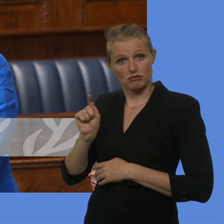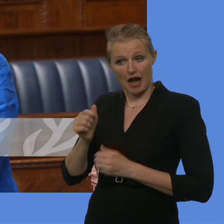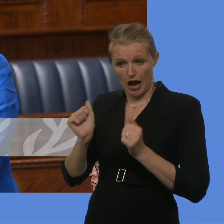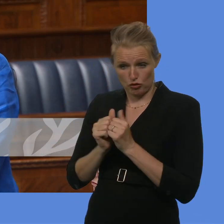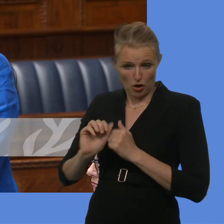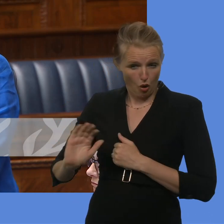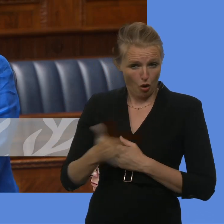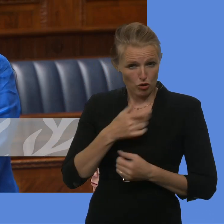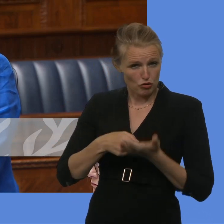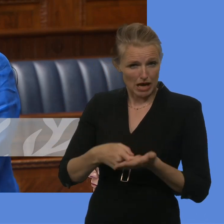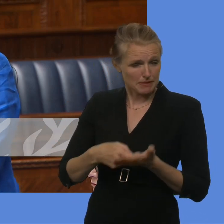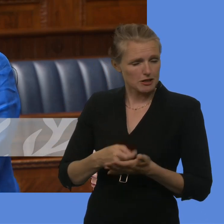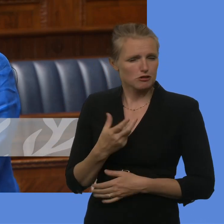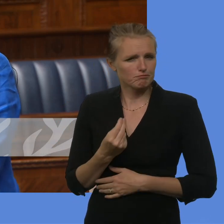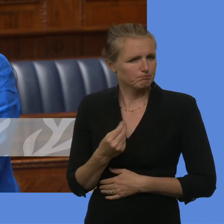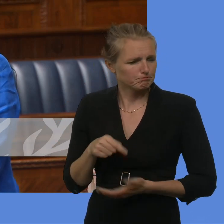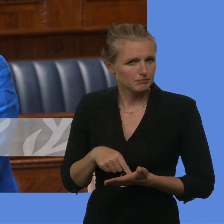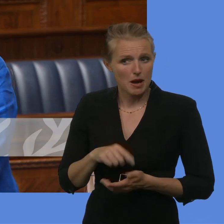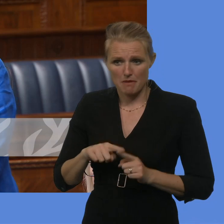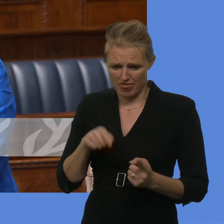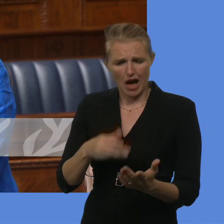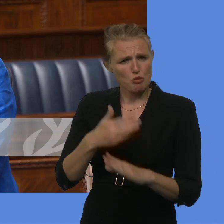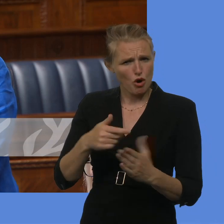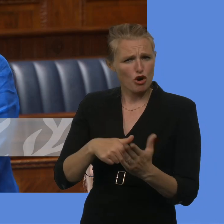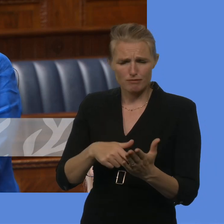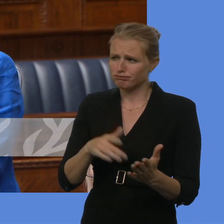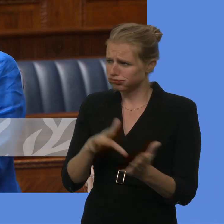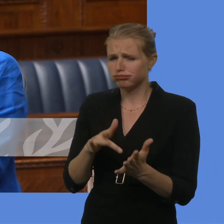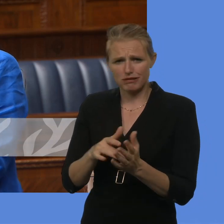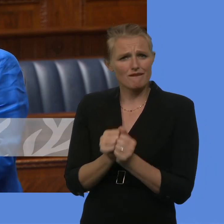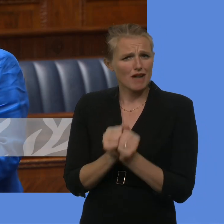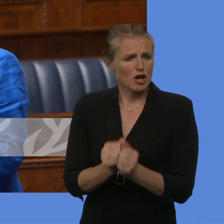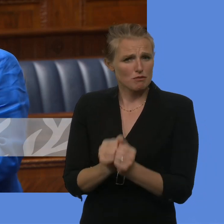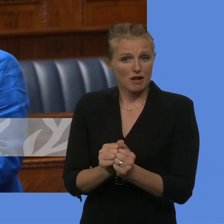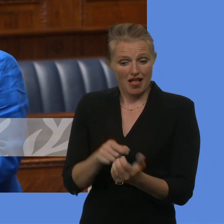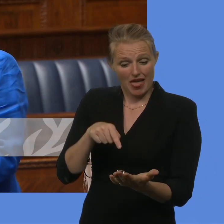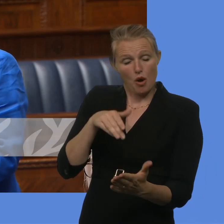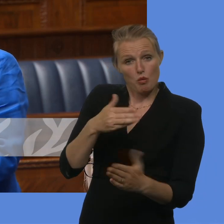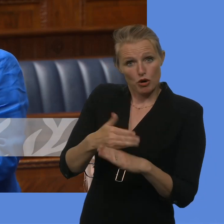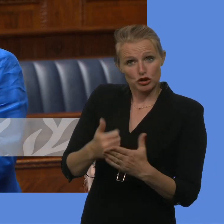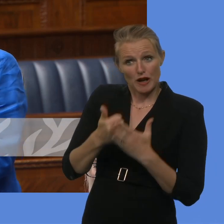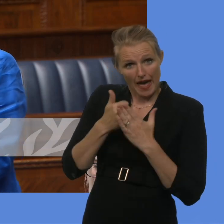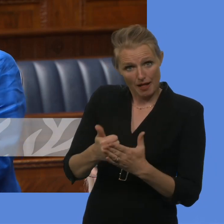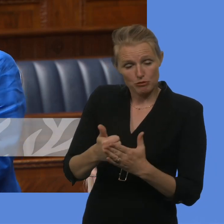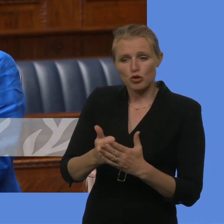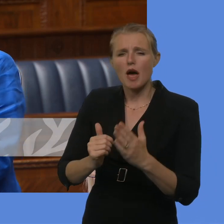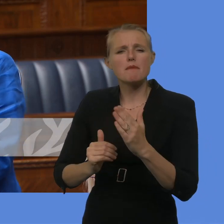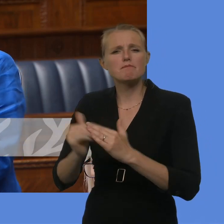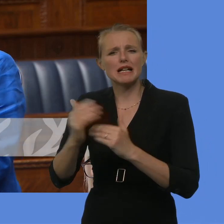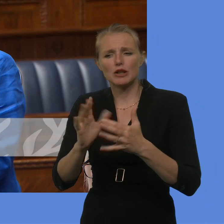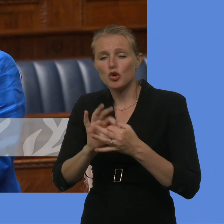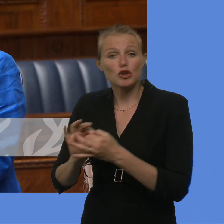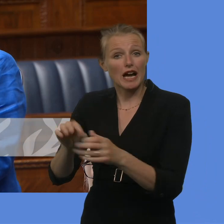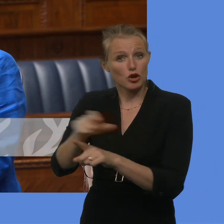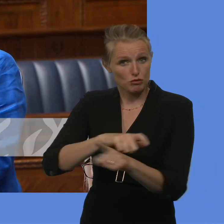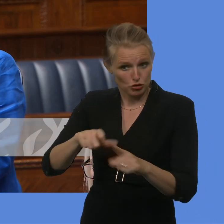of work, it is hugely valuable. That piece of work should inform the work, not just with Together Build a United Community, because I absolutely believe that